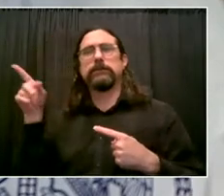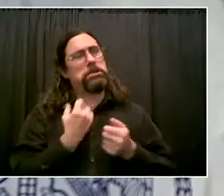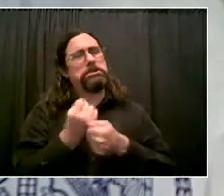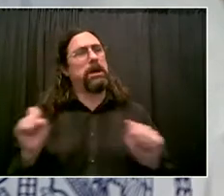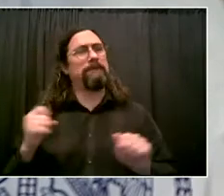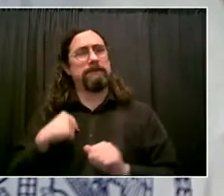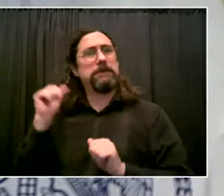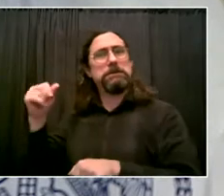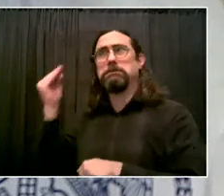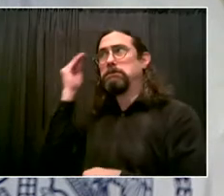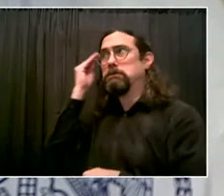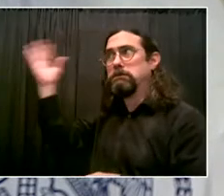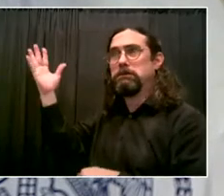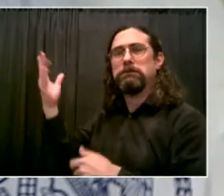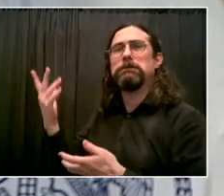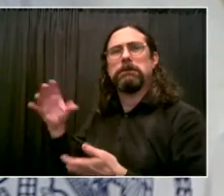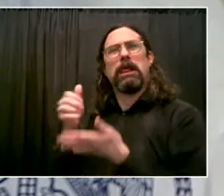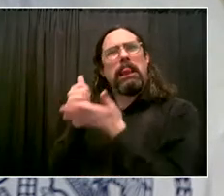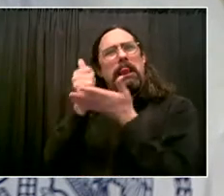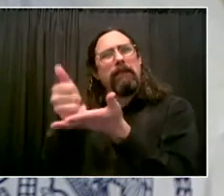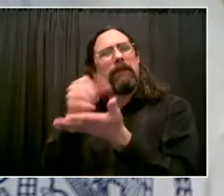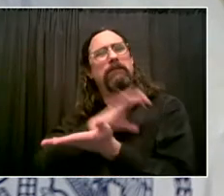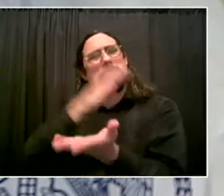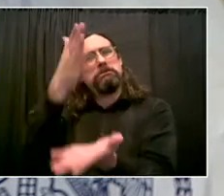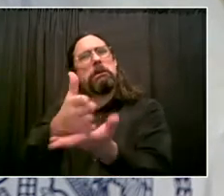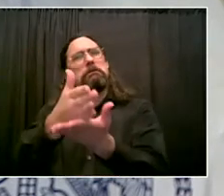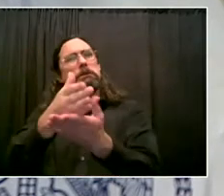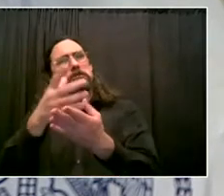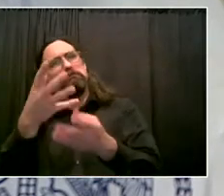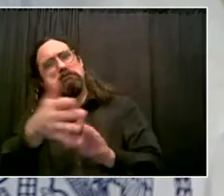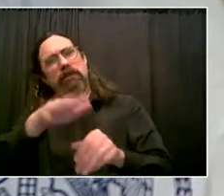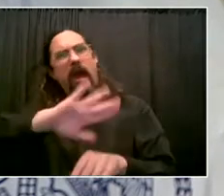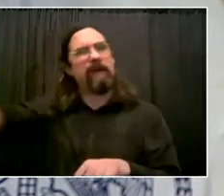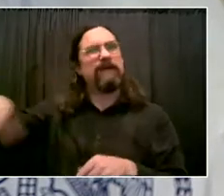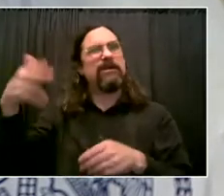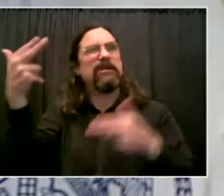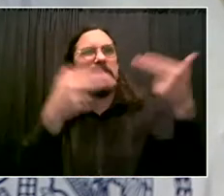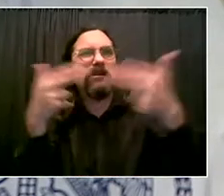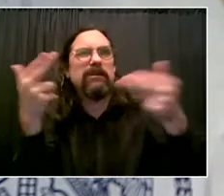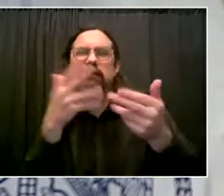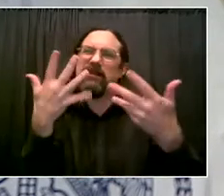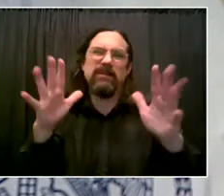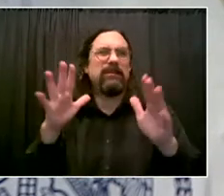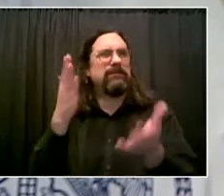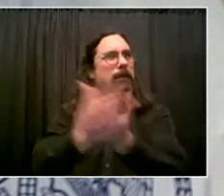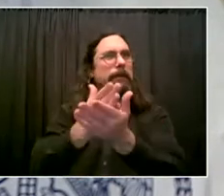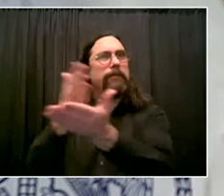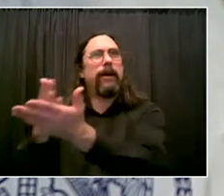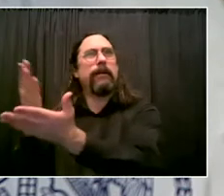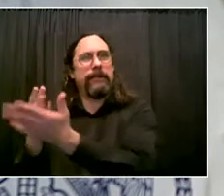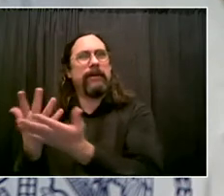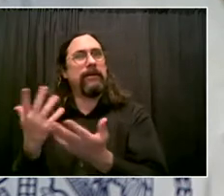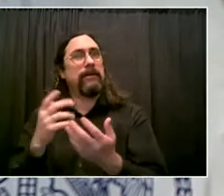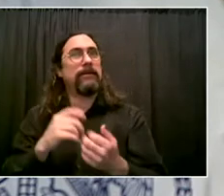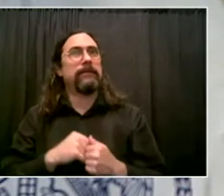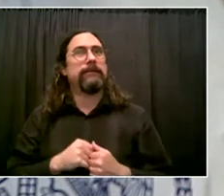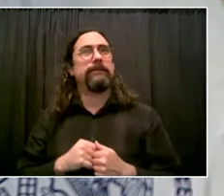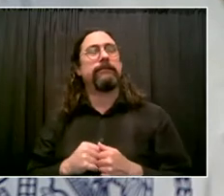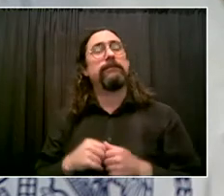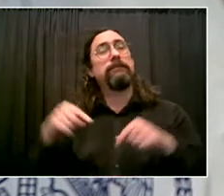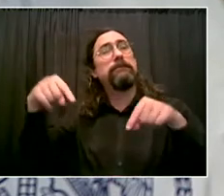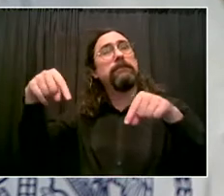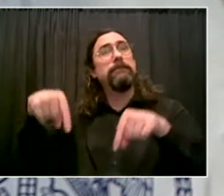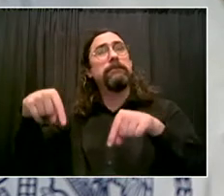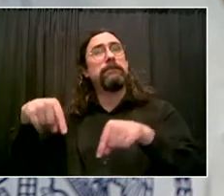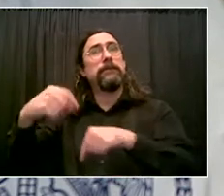need folks coming this year. Just a few years ago, that number was 53 percent in 2017. Obviously, we need to